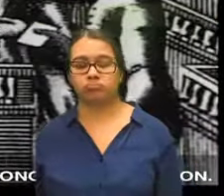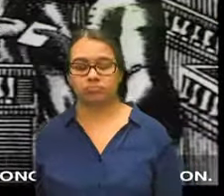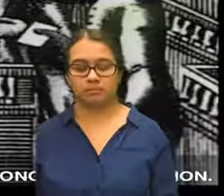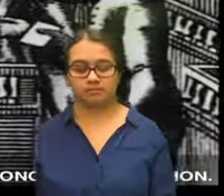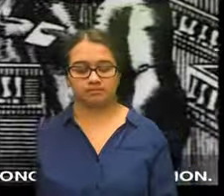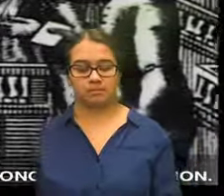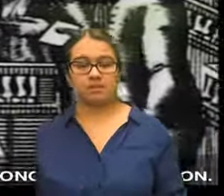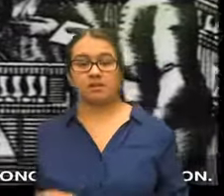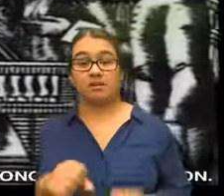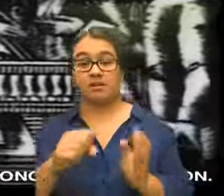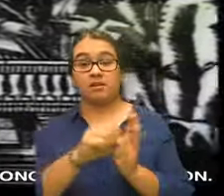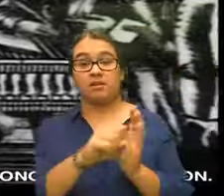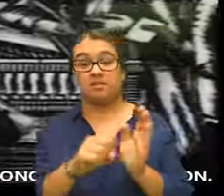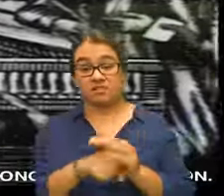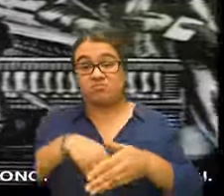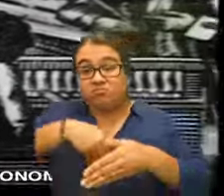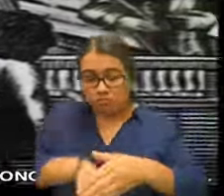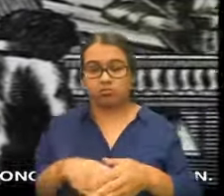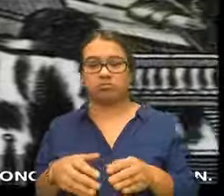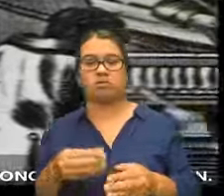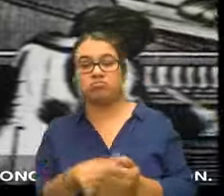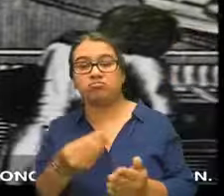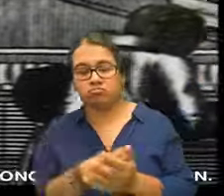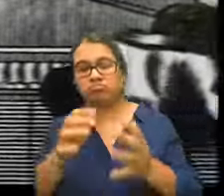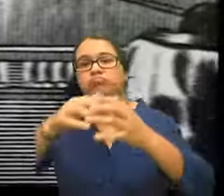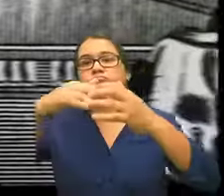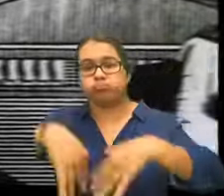the states are slipping into an economic depression